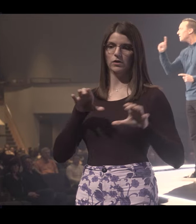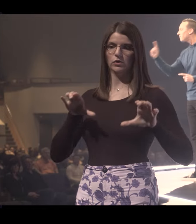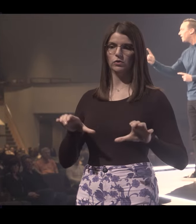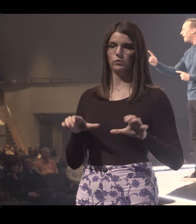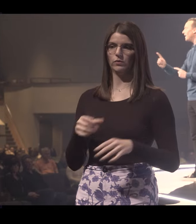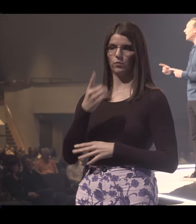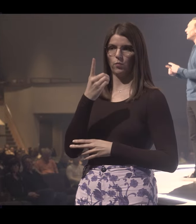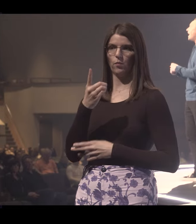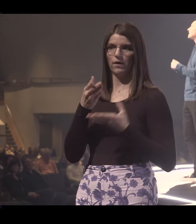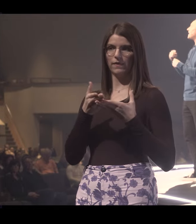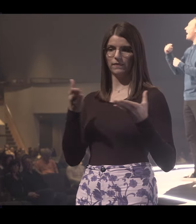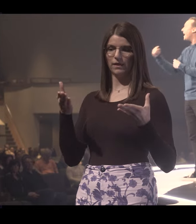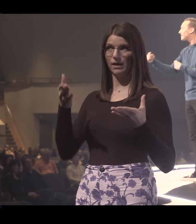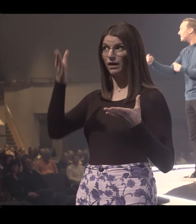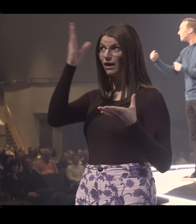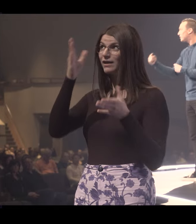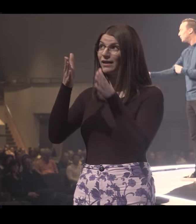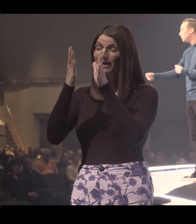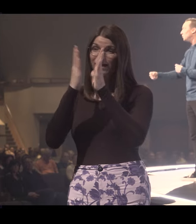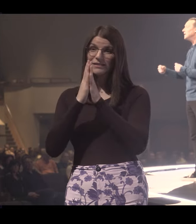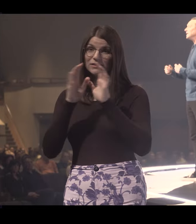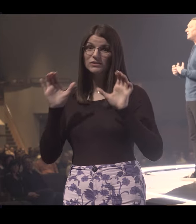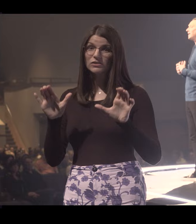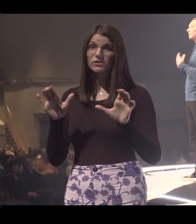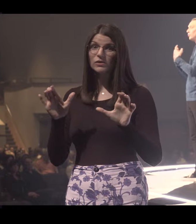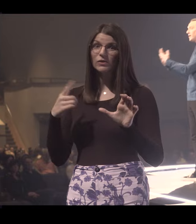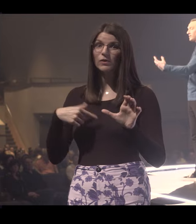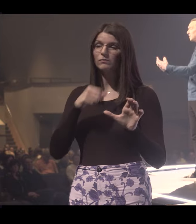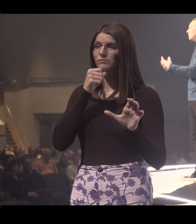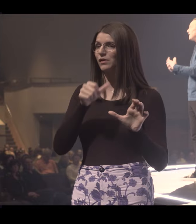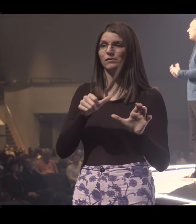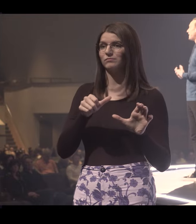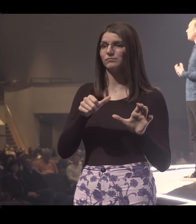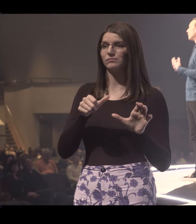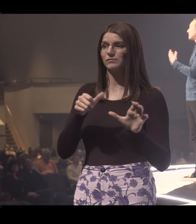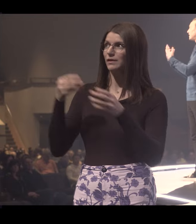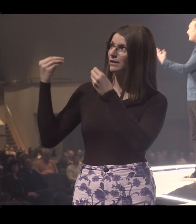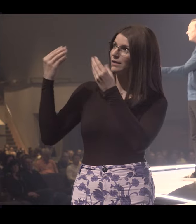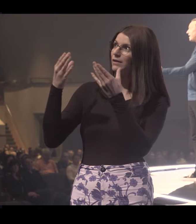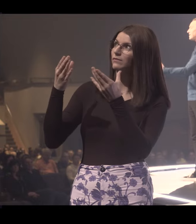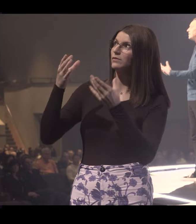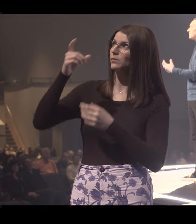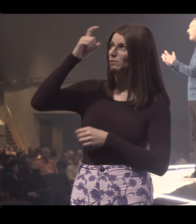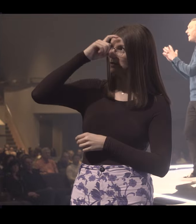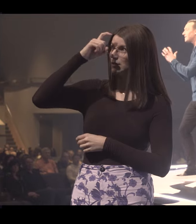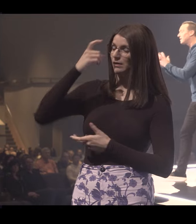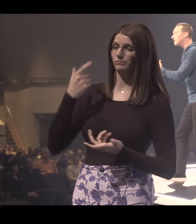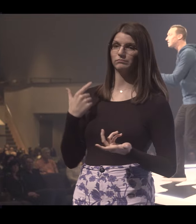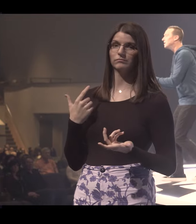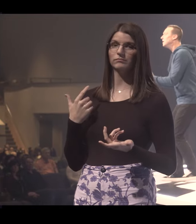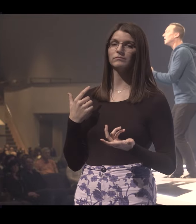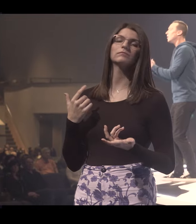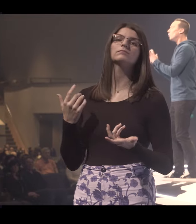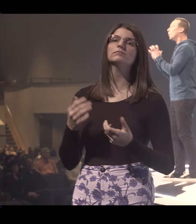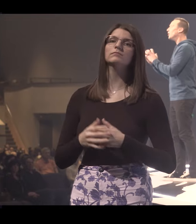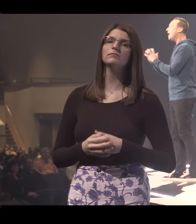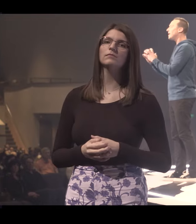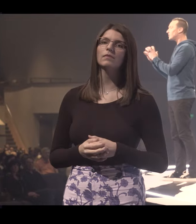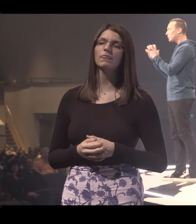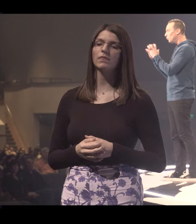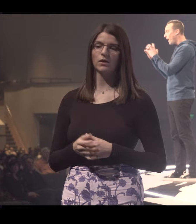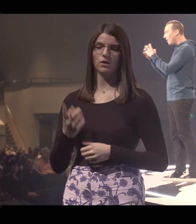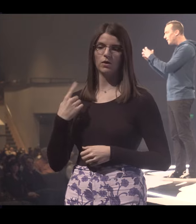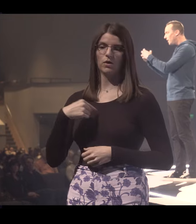doing the one thing God's asked us to do to get the wisdom that he wants to give us. And that's this.